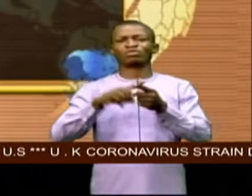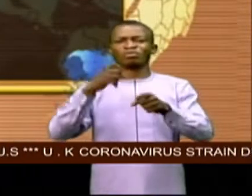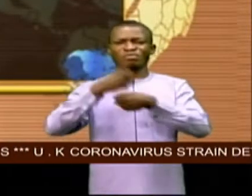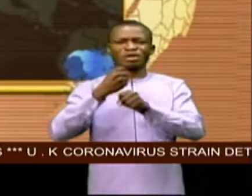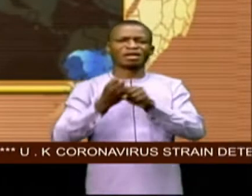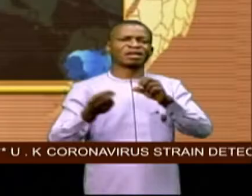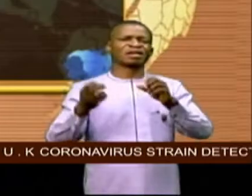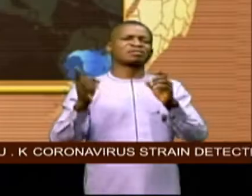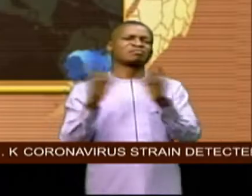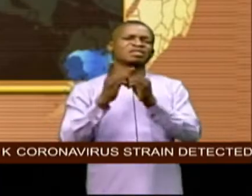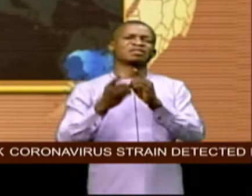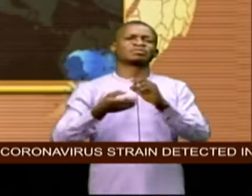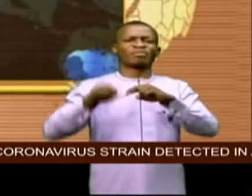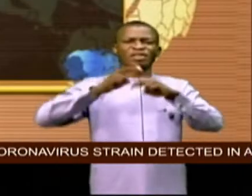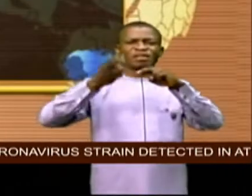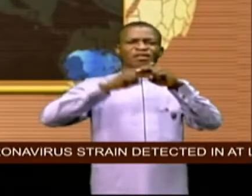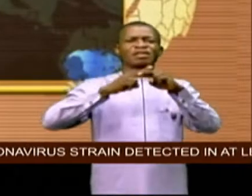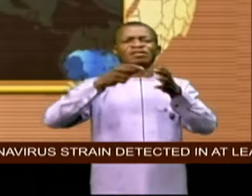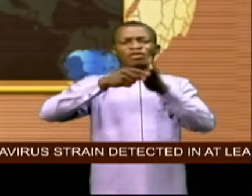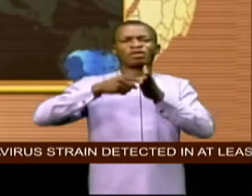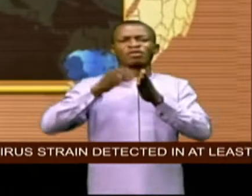demand of the commodity